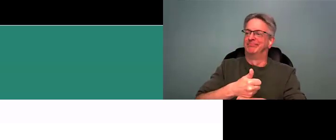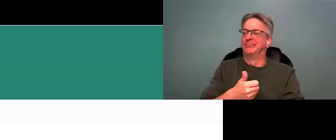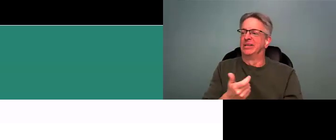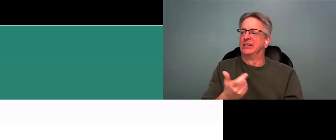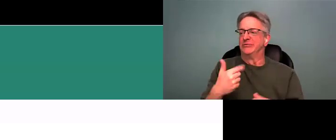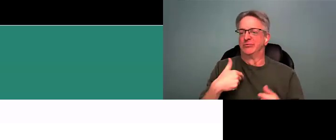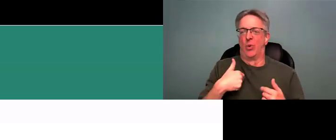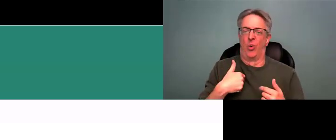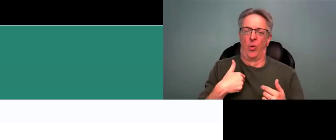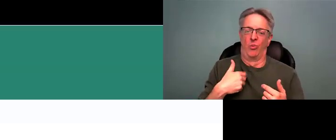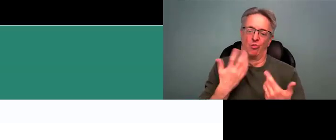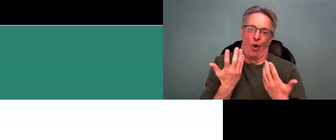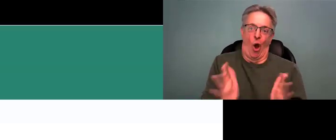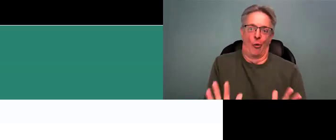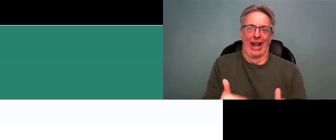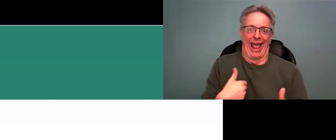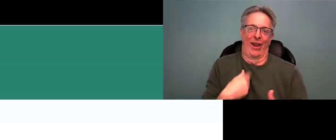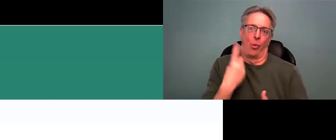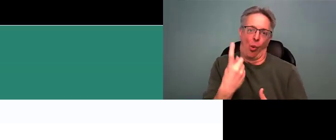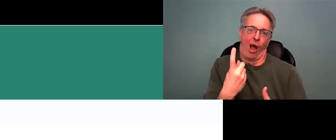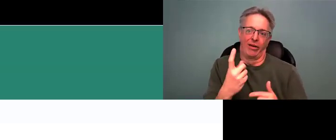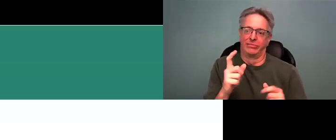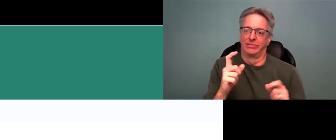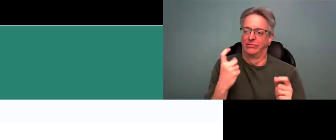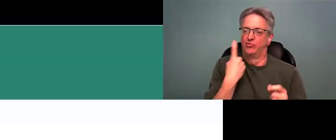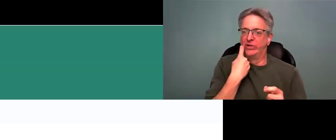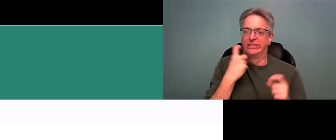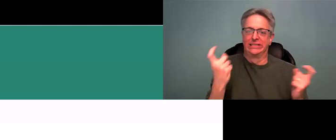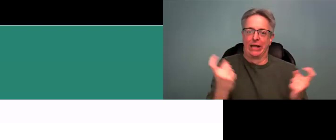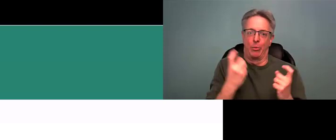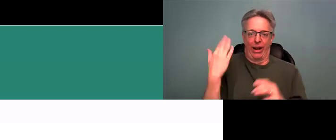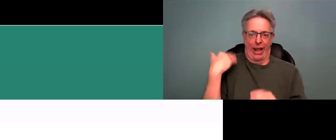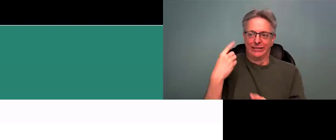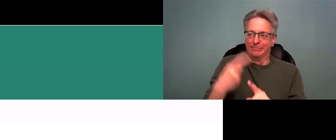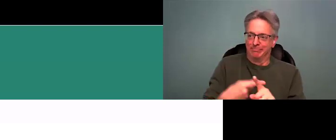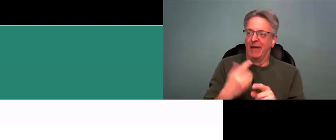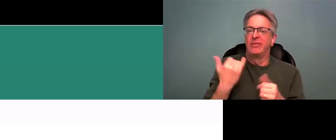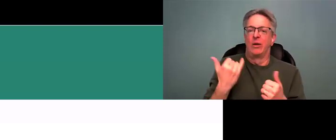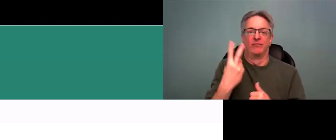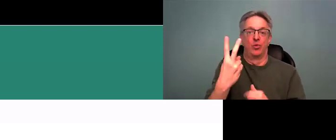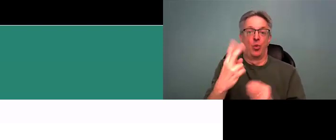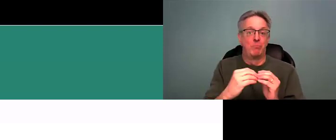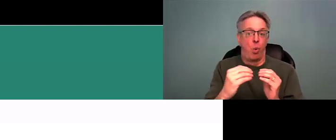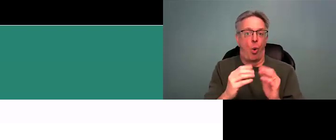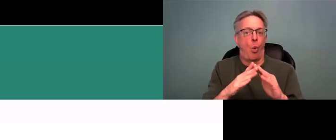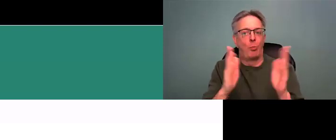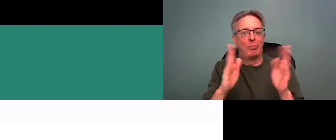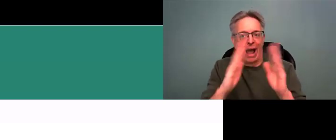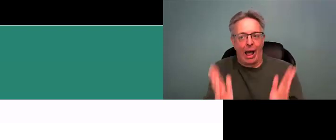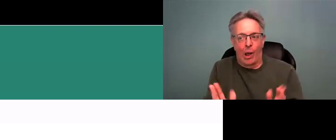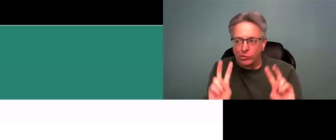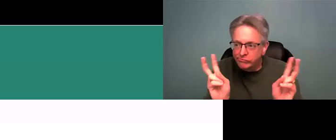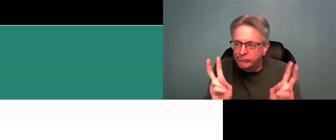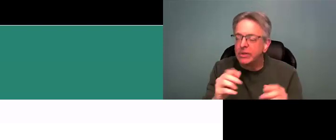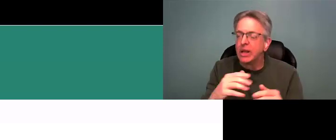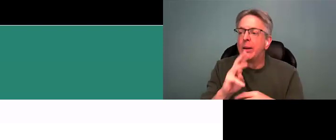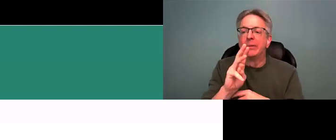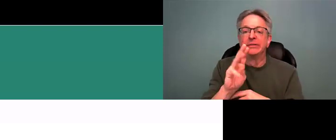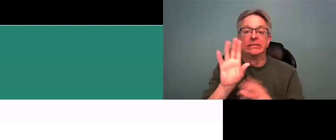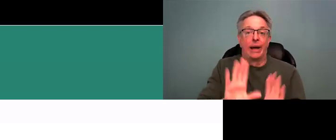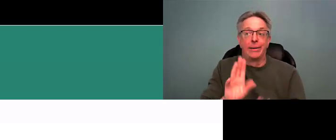We now can celebrate the inauguration of Camp T. We celebrated last month and we have two